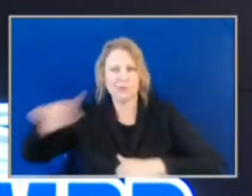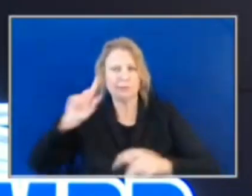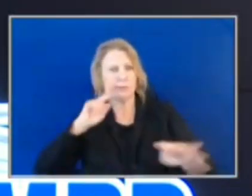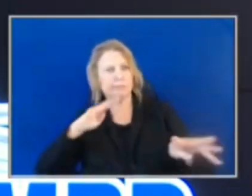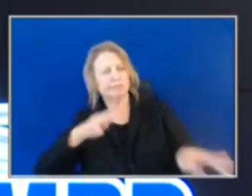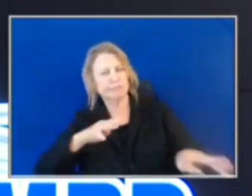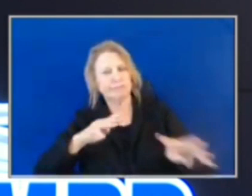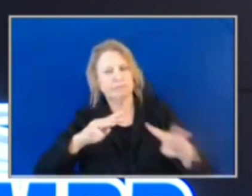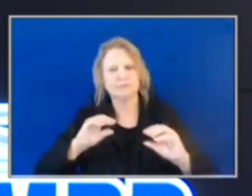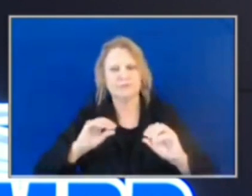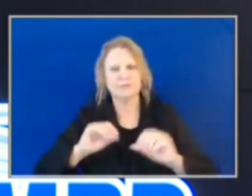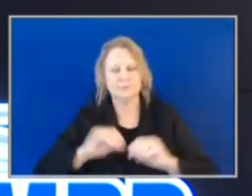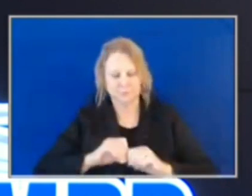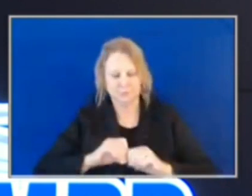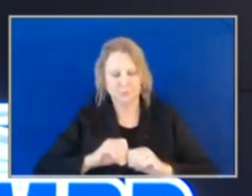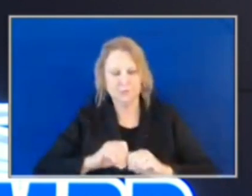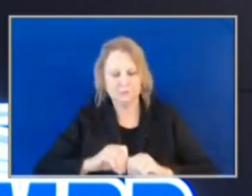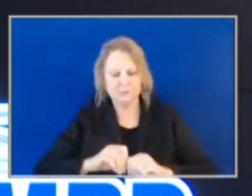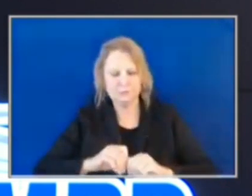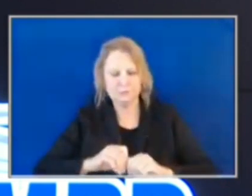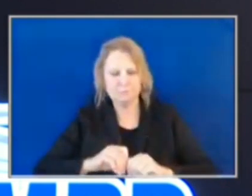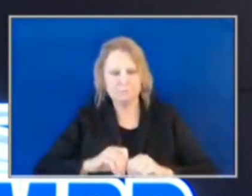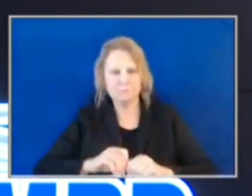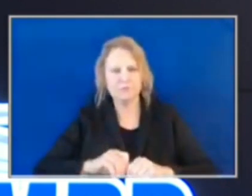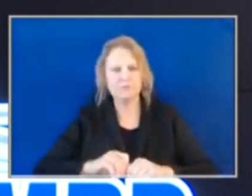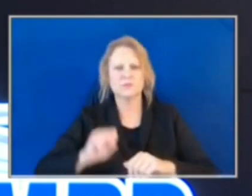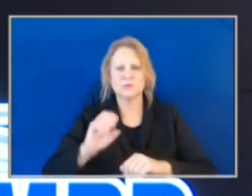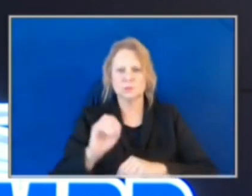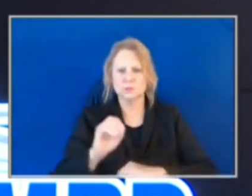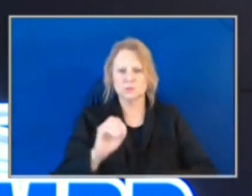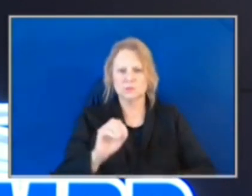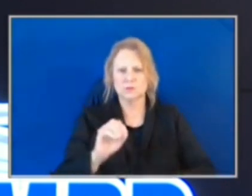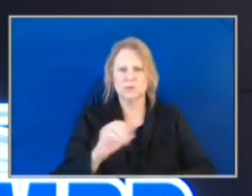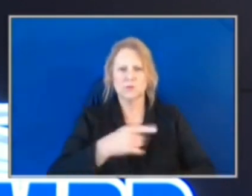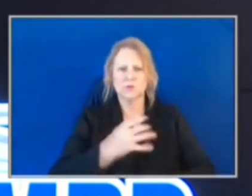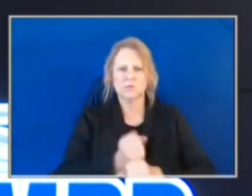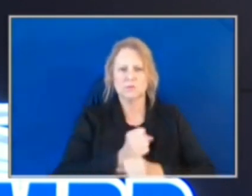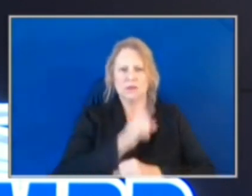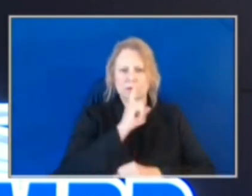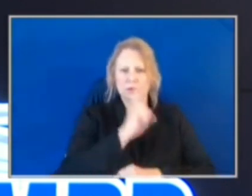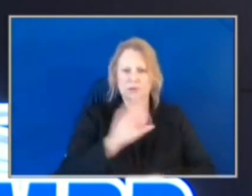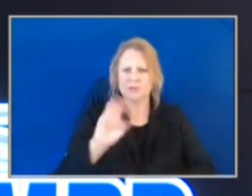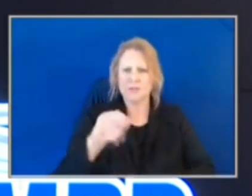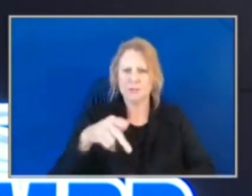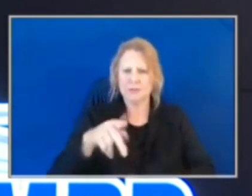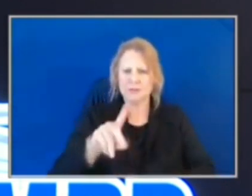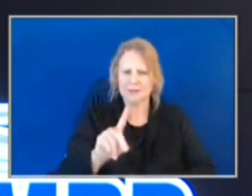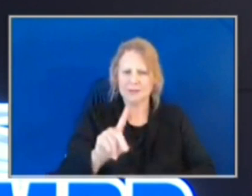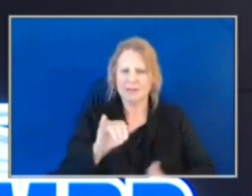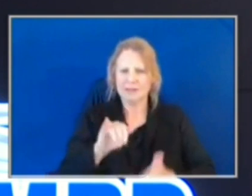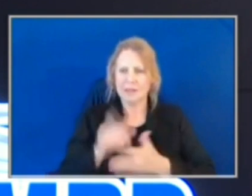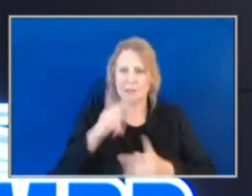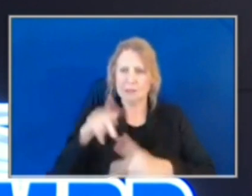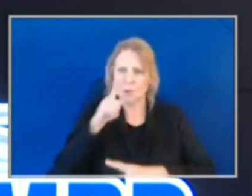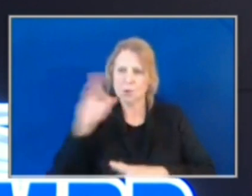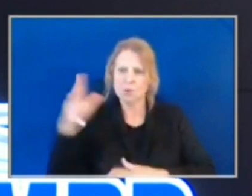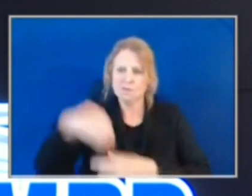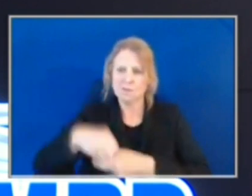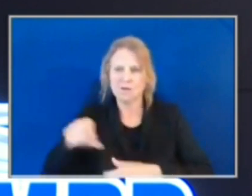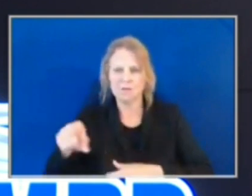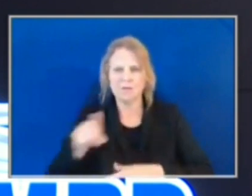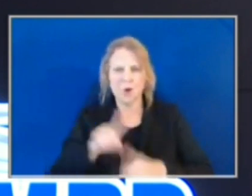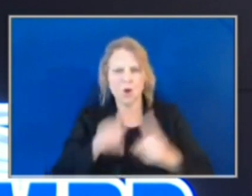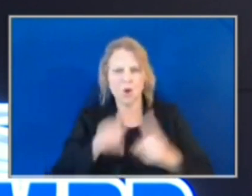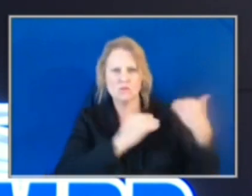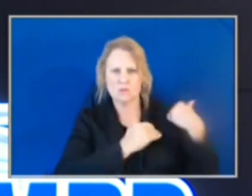officers the proper enforcement tools to make sure that all the participants in this type of activity are held accountable. Thankfully,